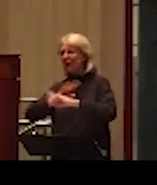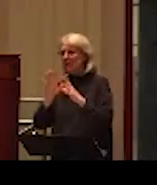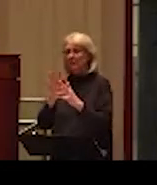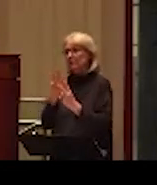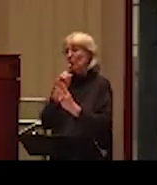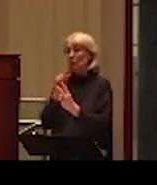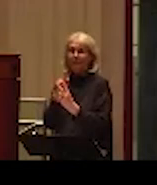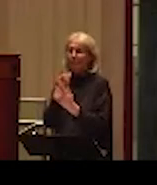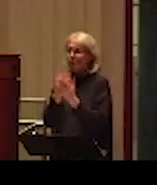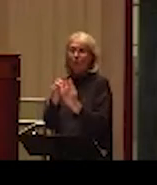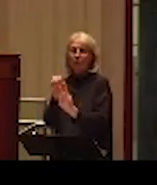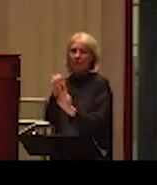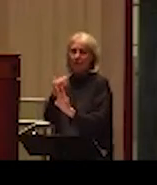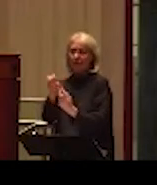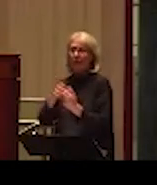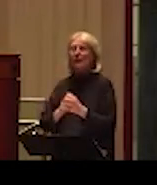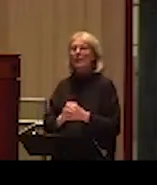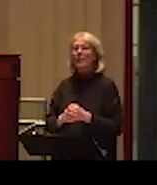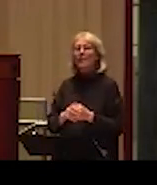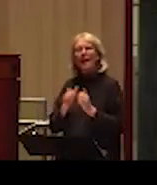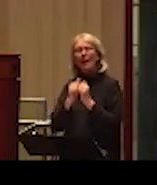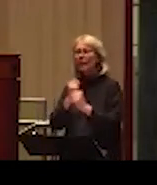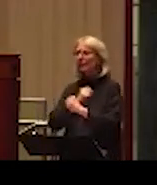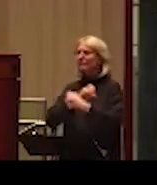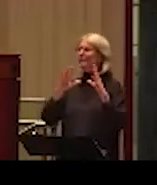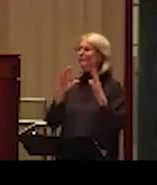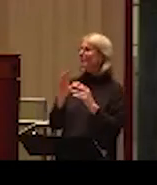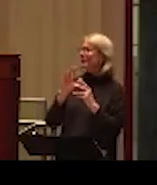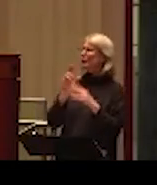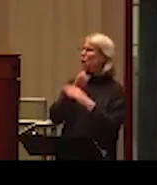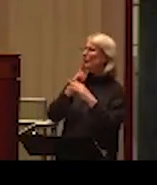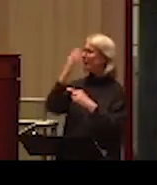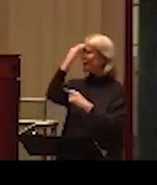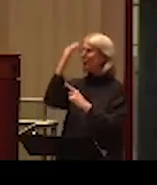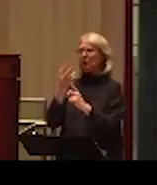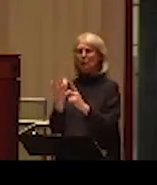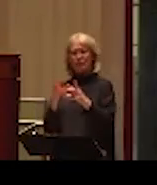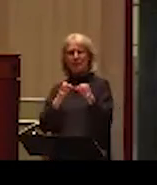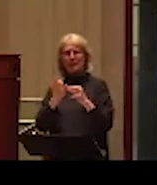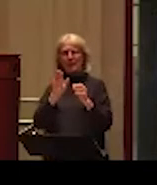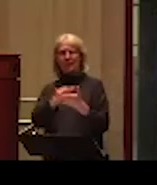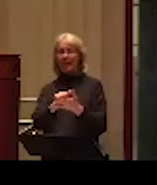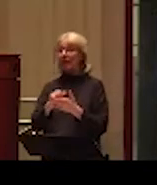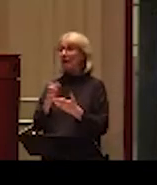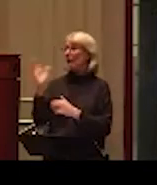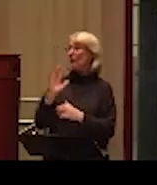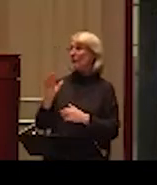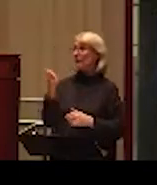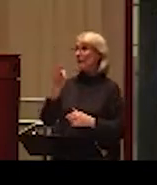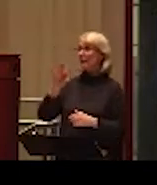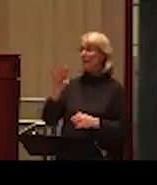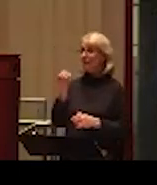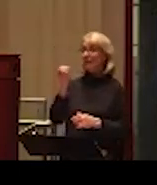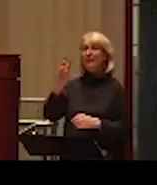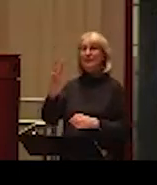were conceptualized in the 60s and 70s in the 20th century, when the